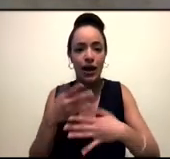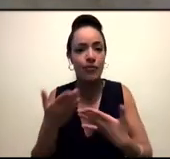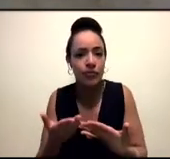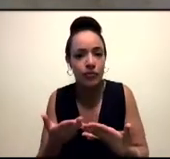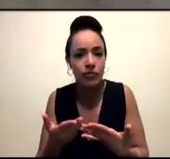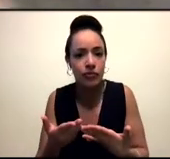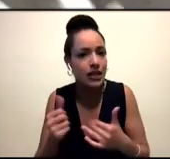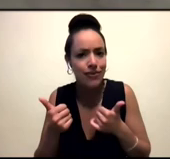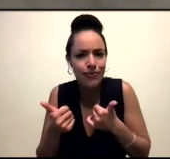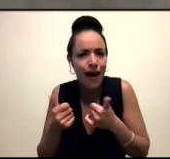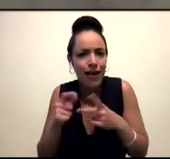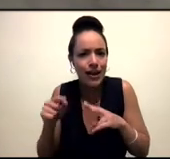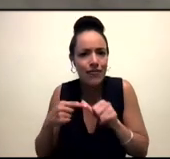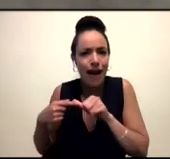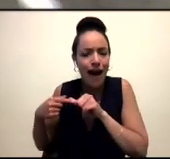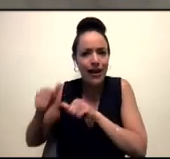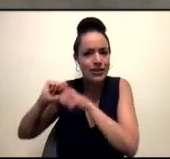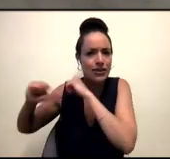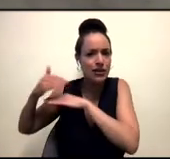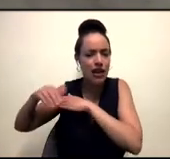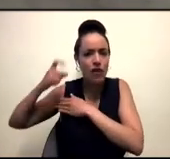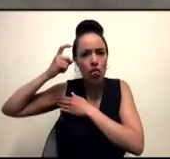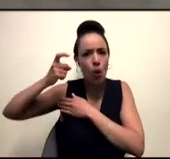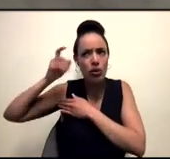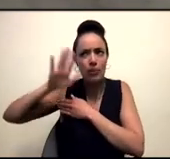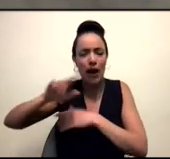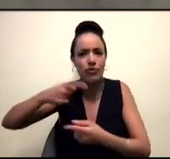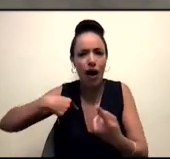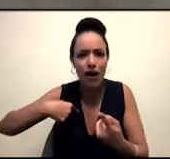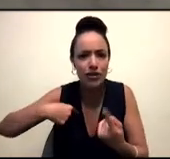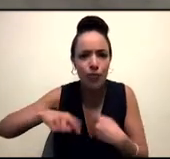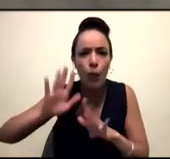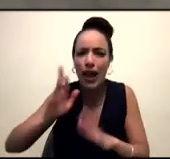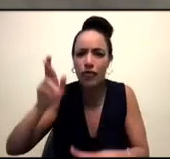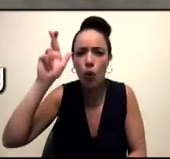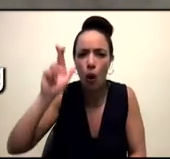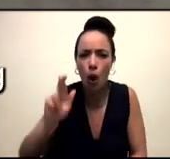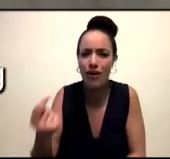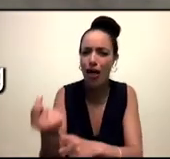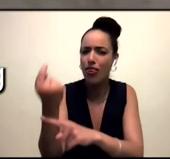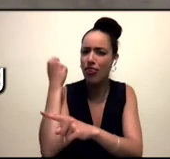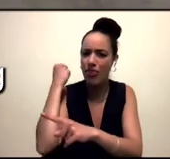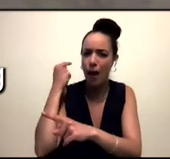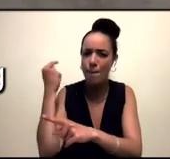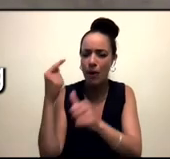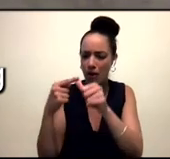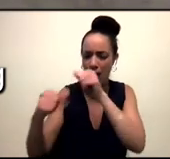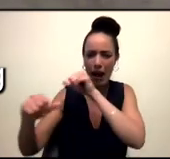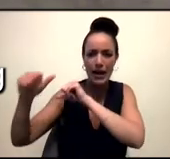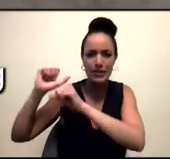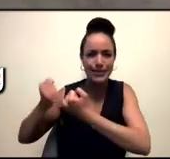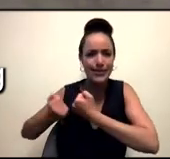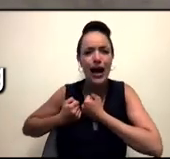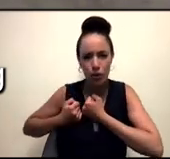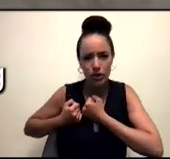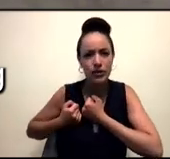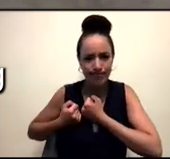about us. But we need to honor them and think about them and honor the fact that they existed for us to exist. And do that in ways that speak